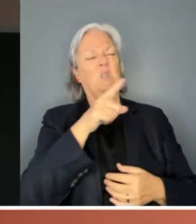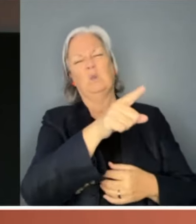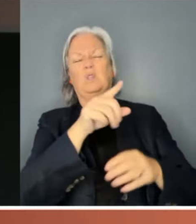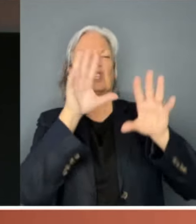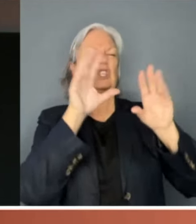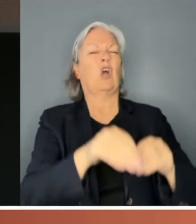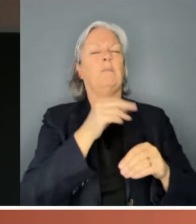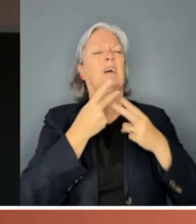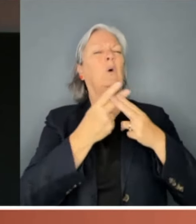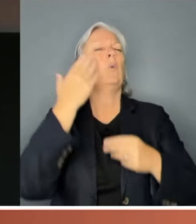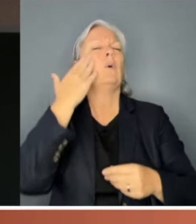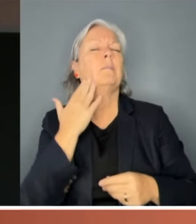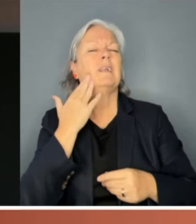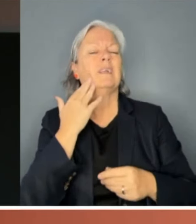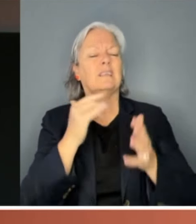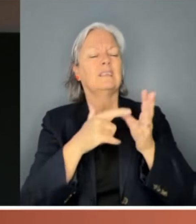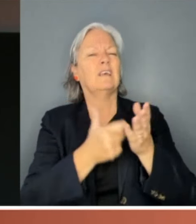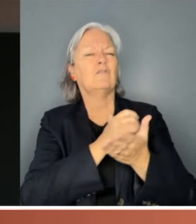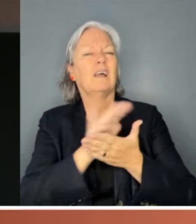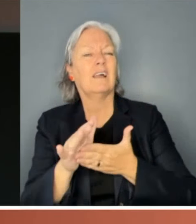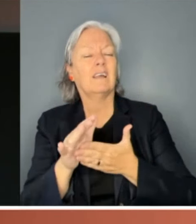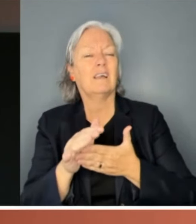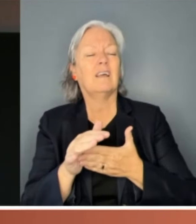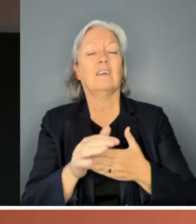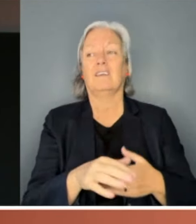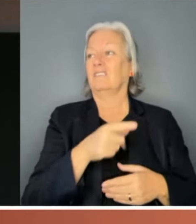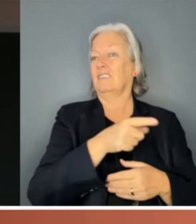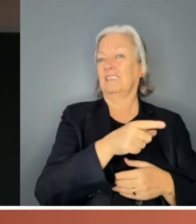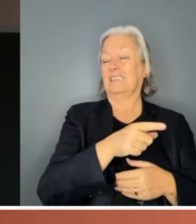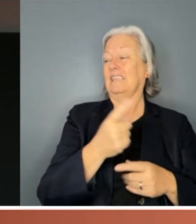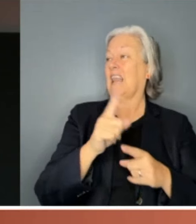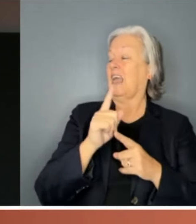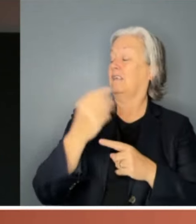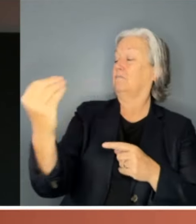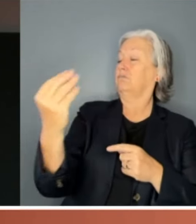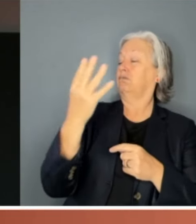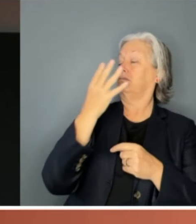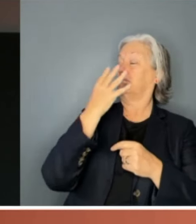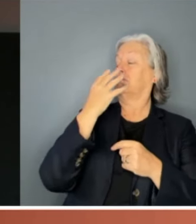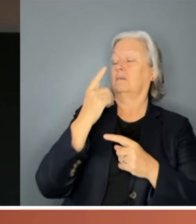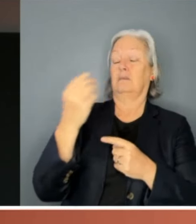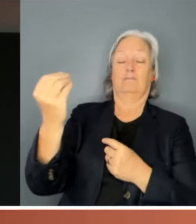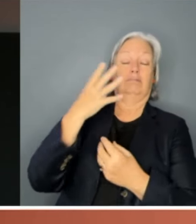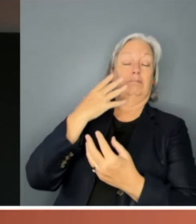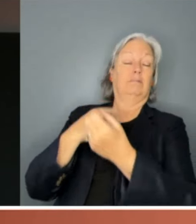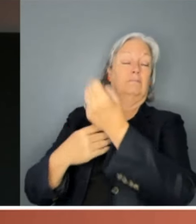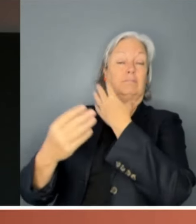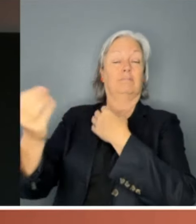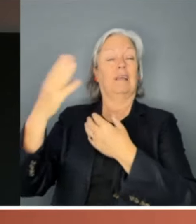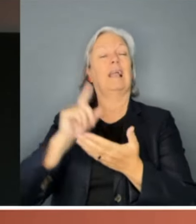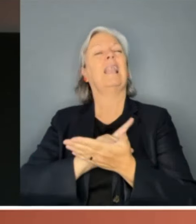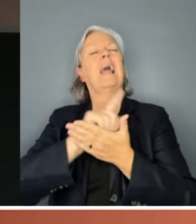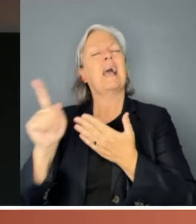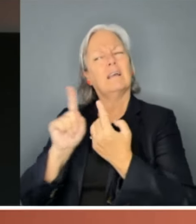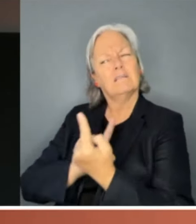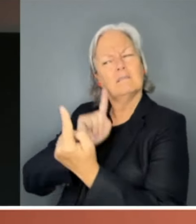women, Sarah. She said the words flew across the chamber like bullets. When she later confronted him about it,